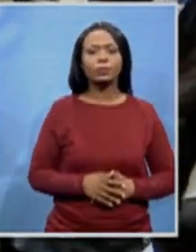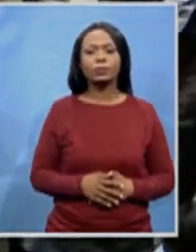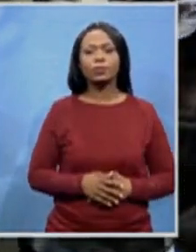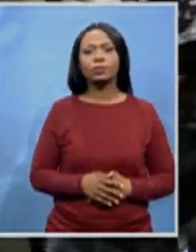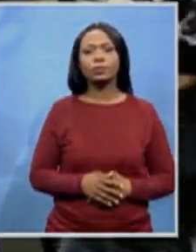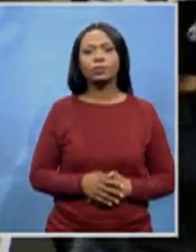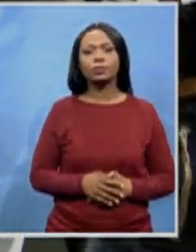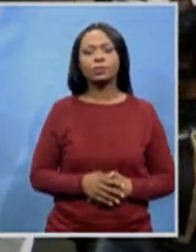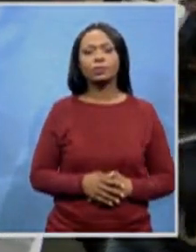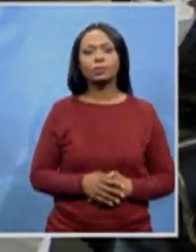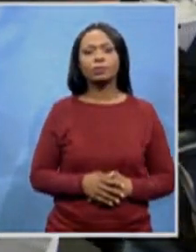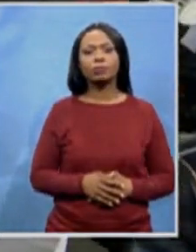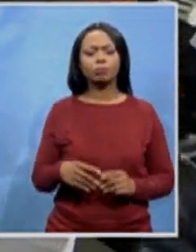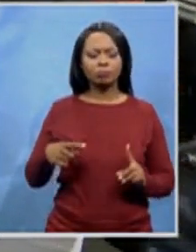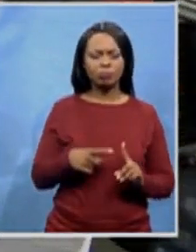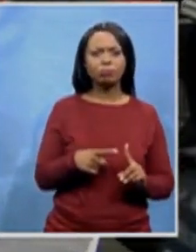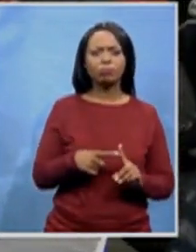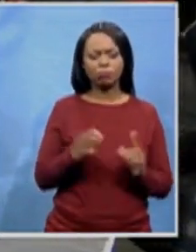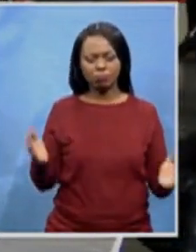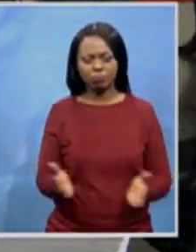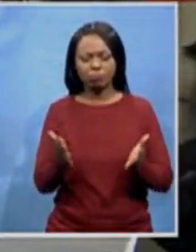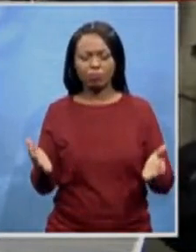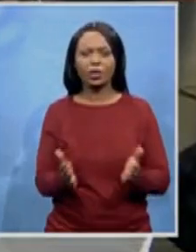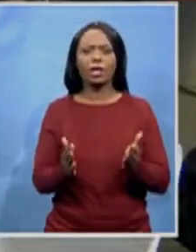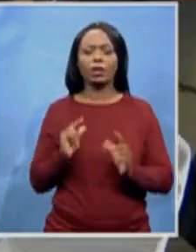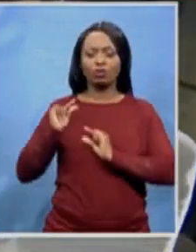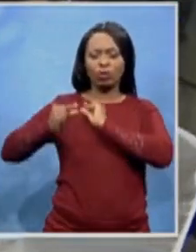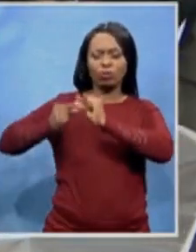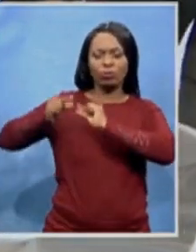who shaped the music as we know it today.